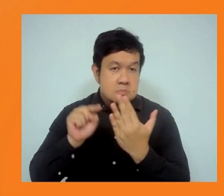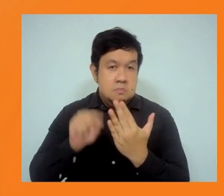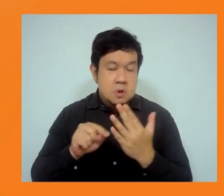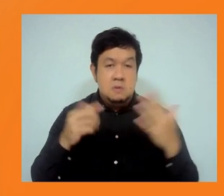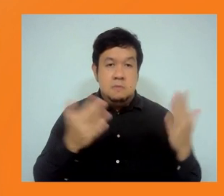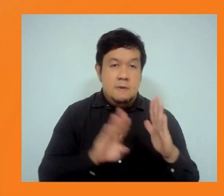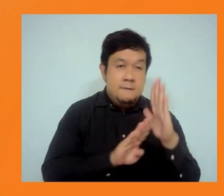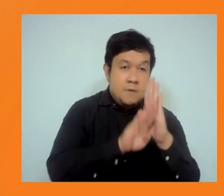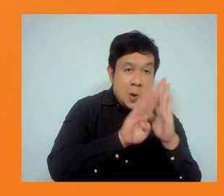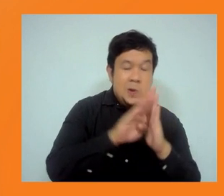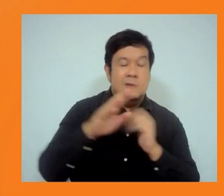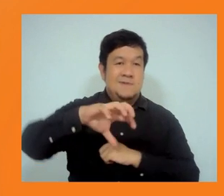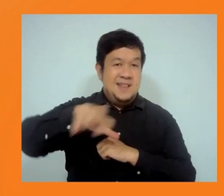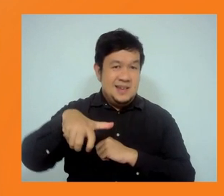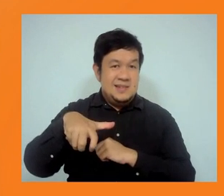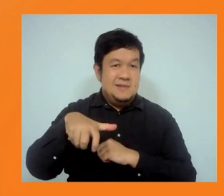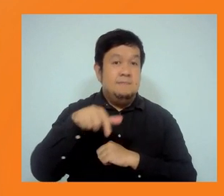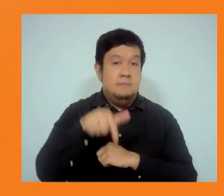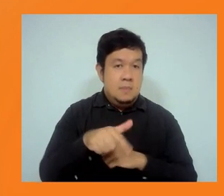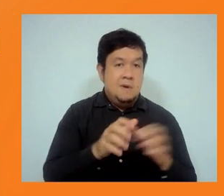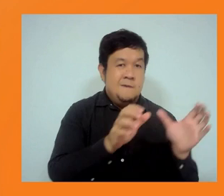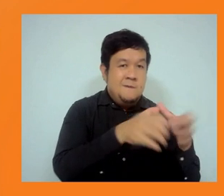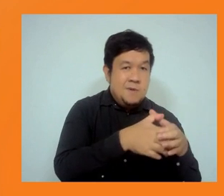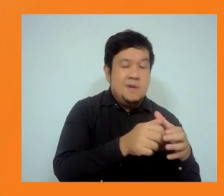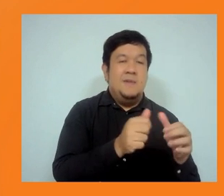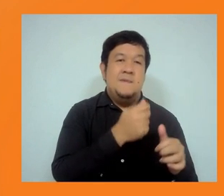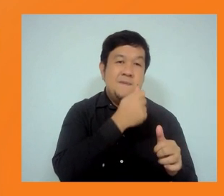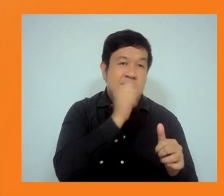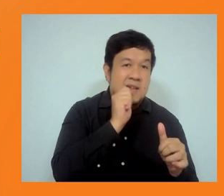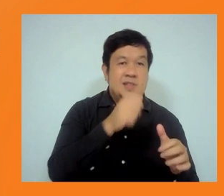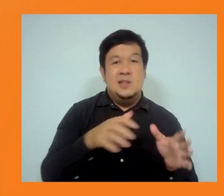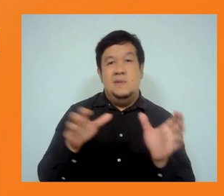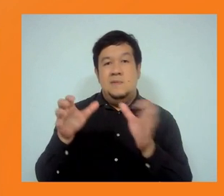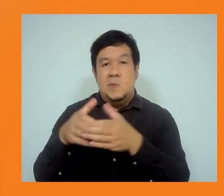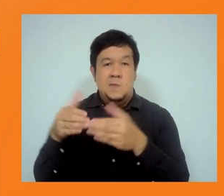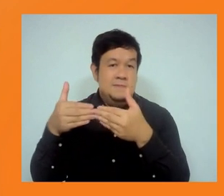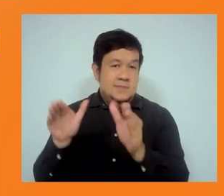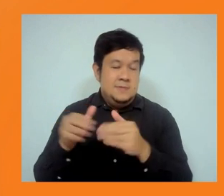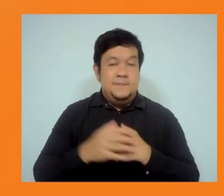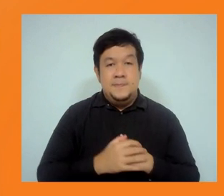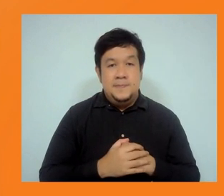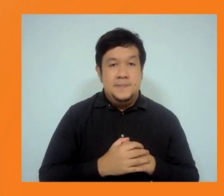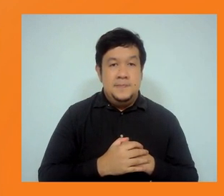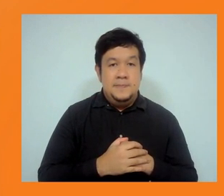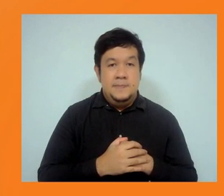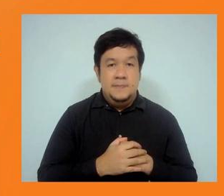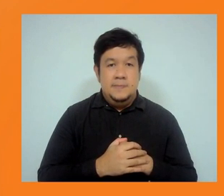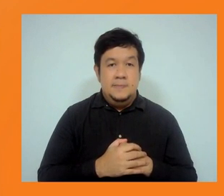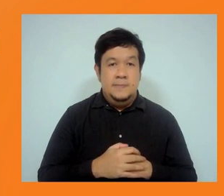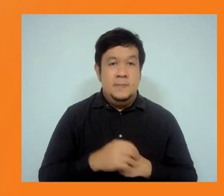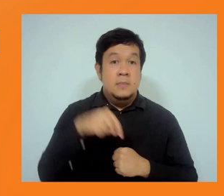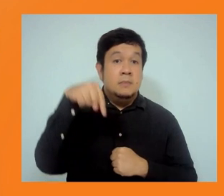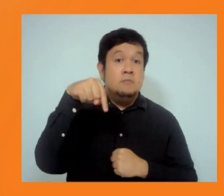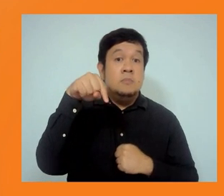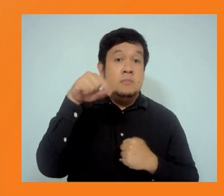clients, and of course, with civil society. And we're also conducting at the moment, we're in the process of organising a